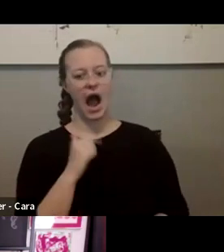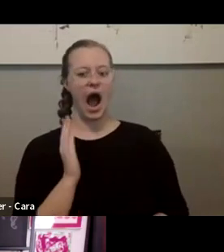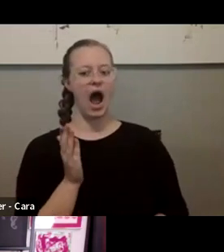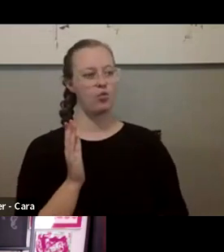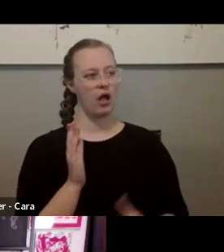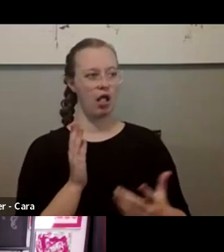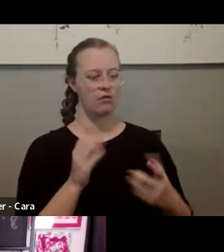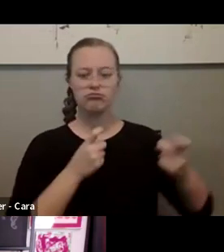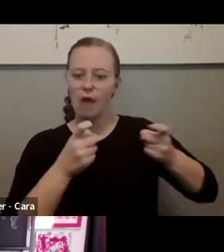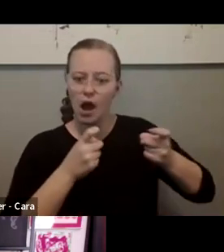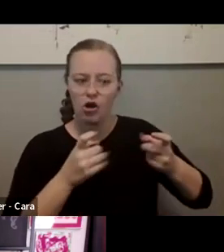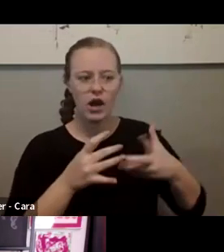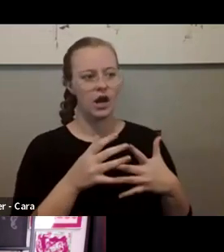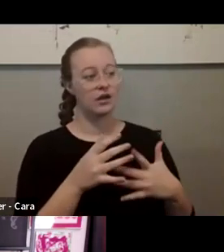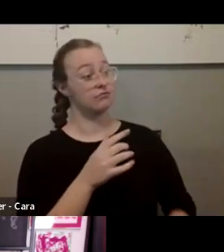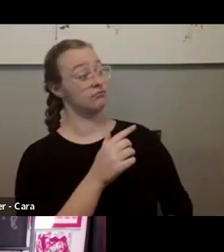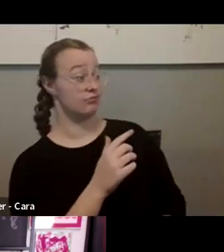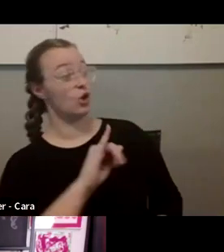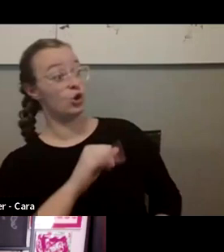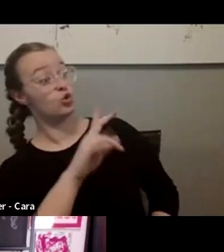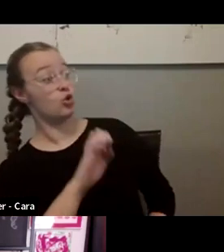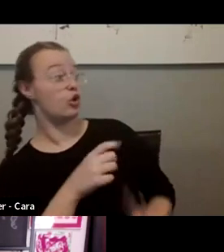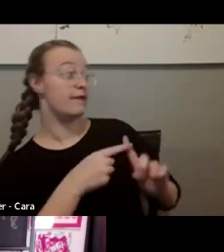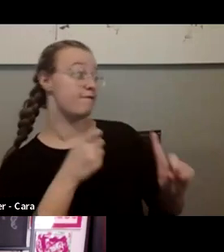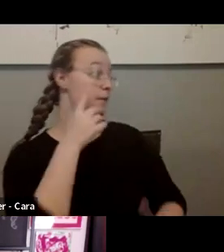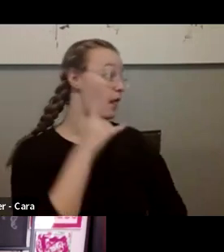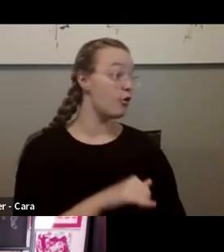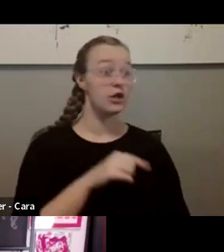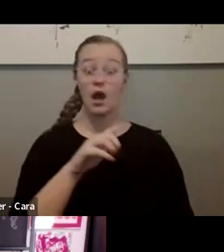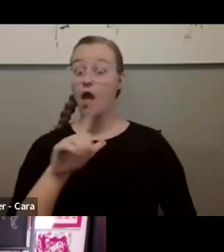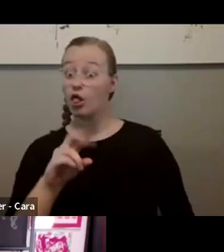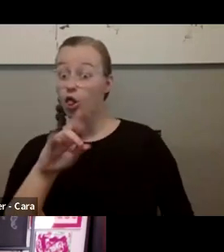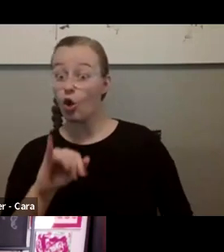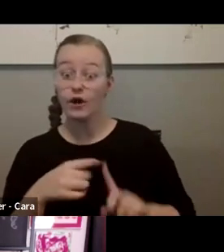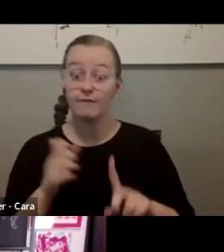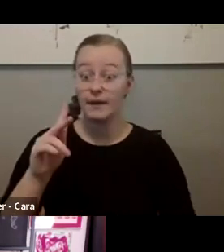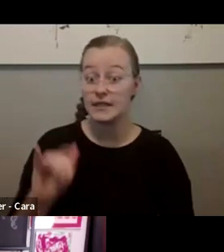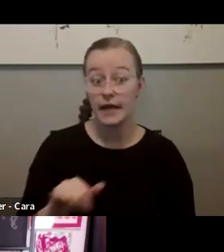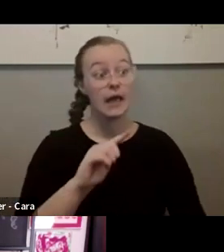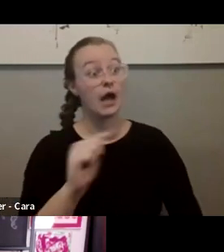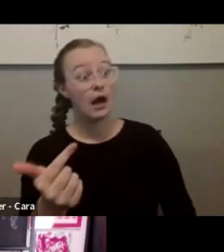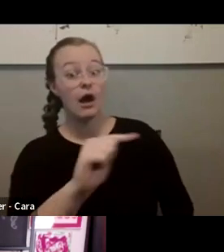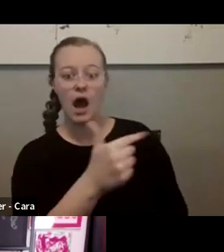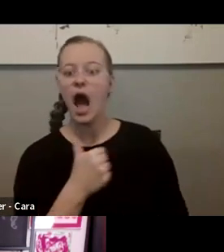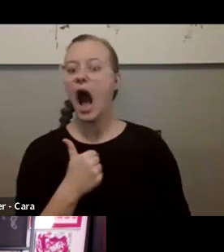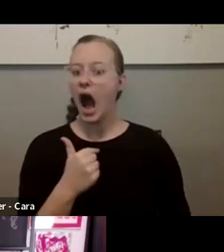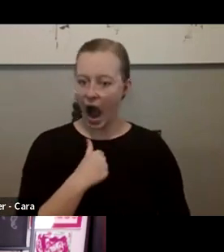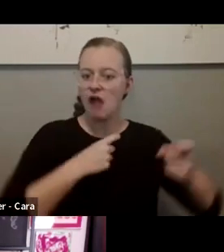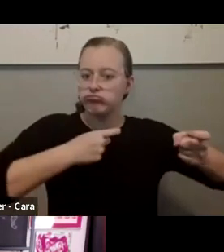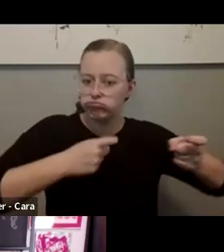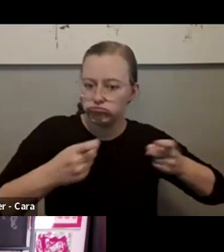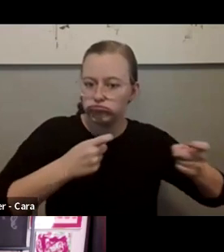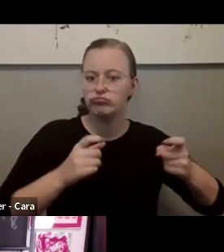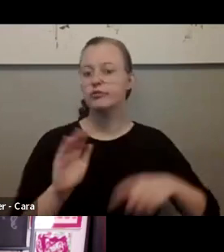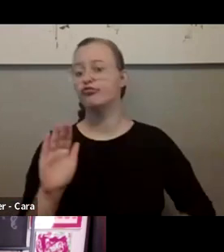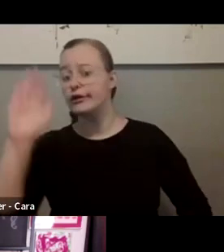quick. Here's Julie from California's for the arts. Here's Lori from Kentucky's for the arts. Here's Olivia from after, you know, raise